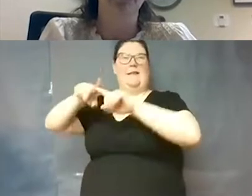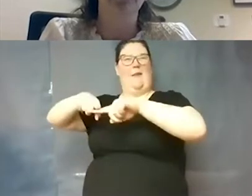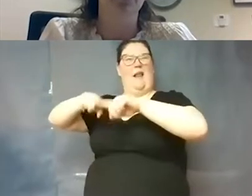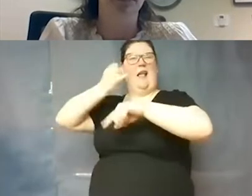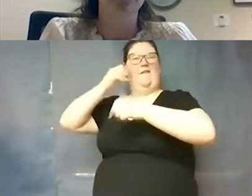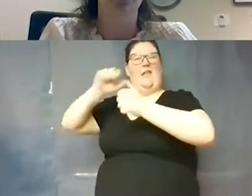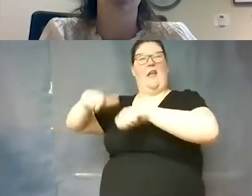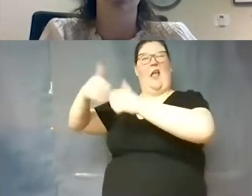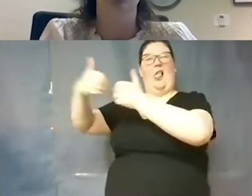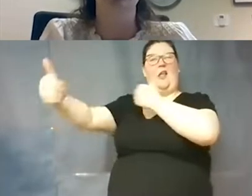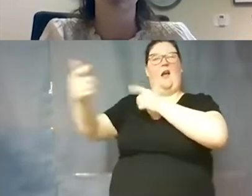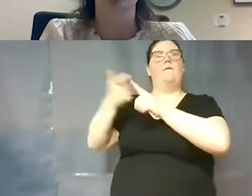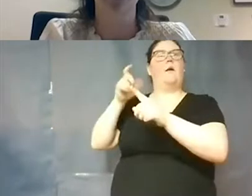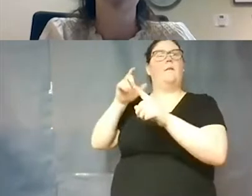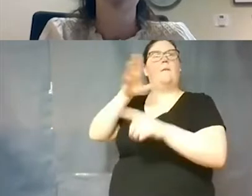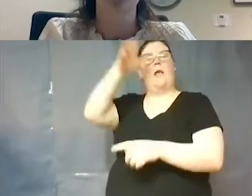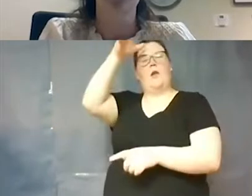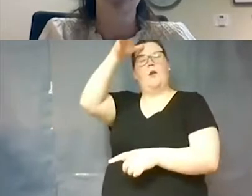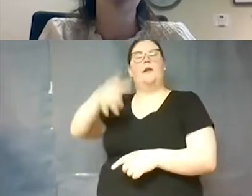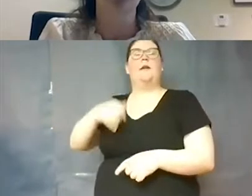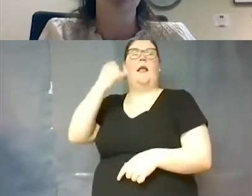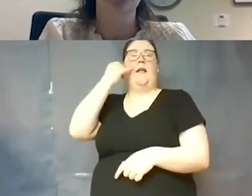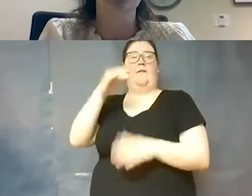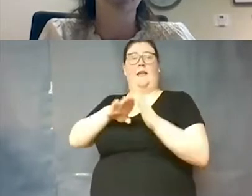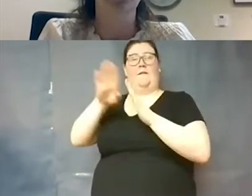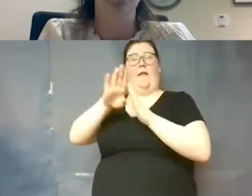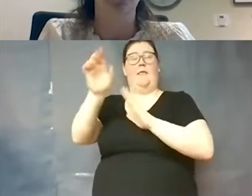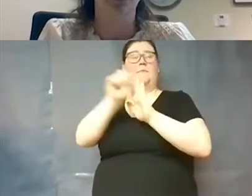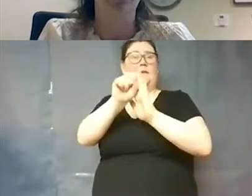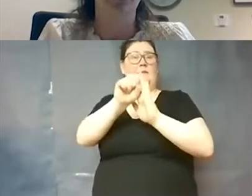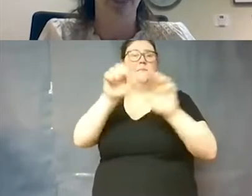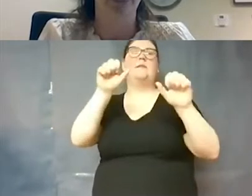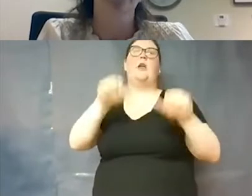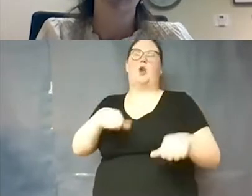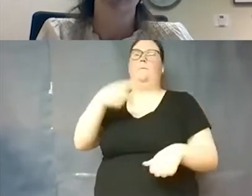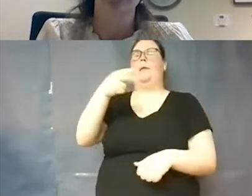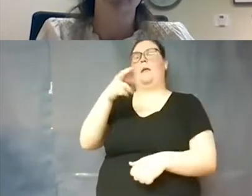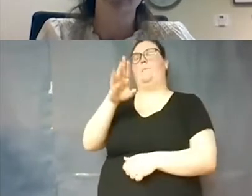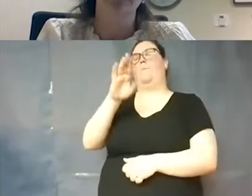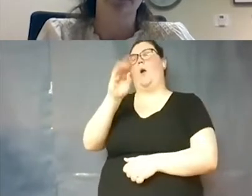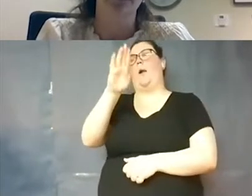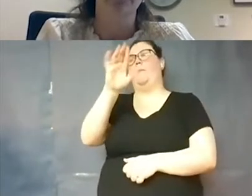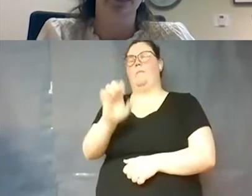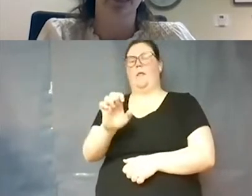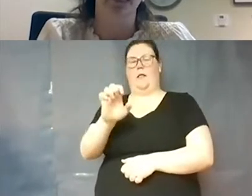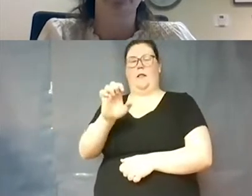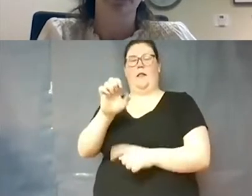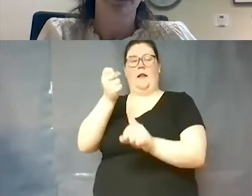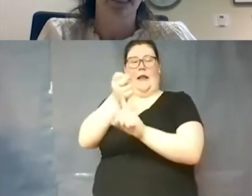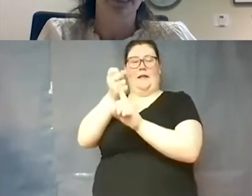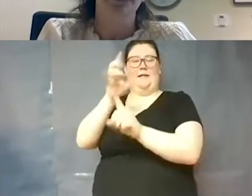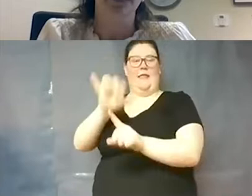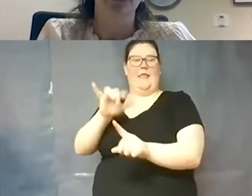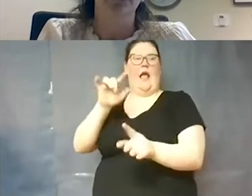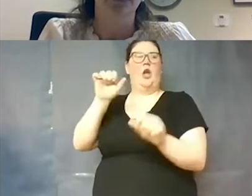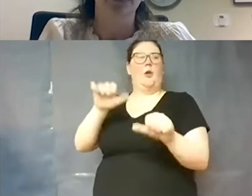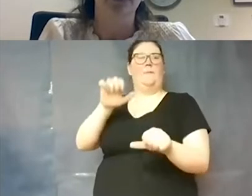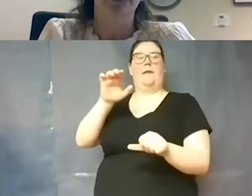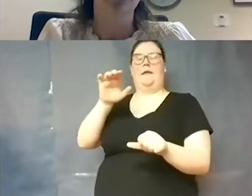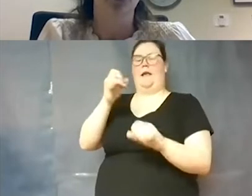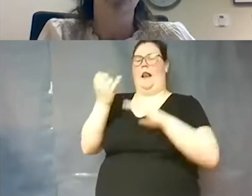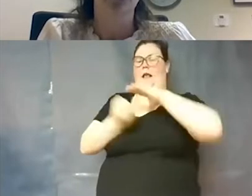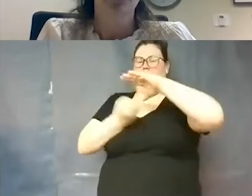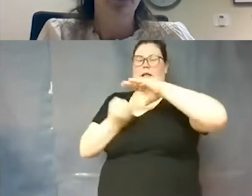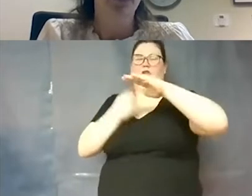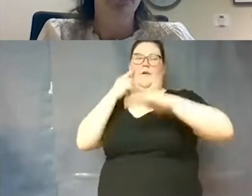symptoms because they are a close contact then they could be considered a probable case and that would make them be um in isolation for 10